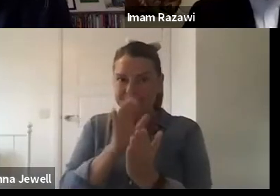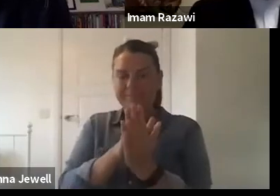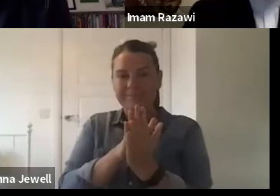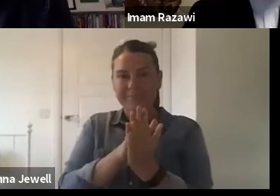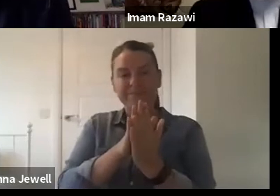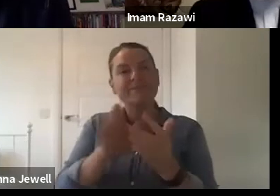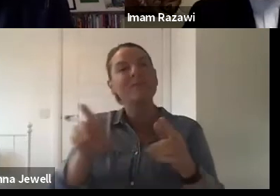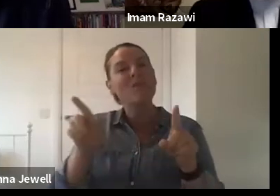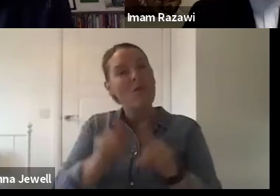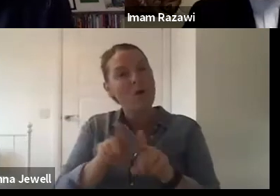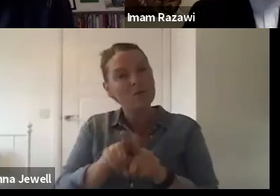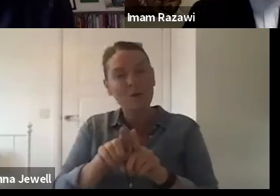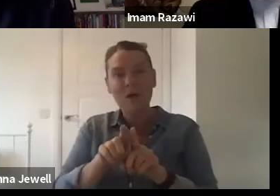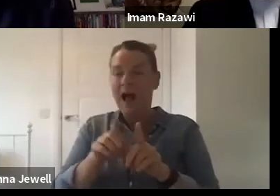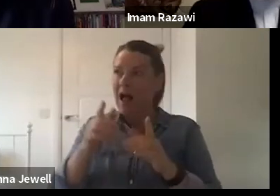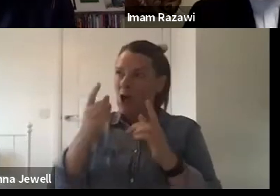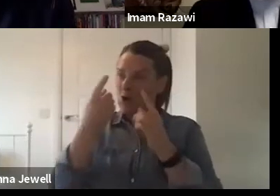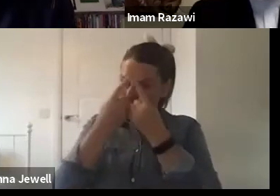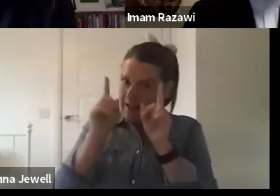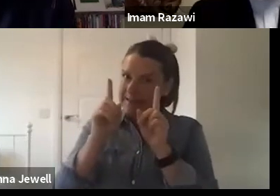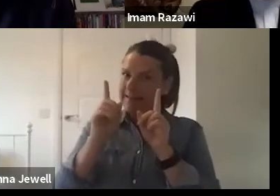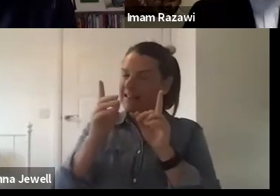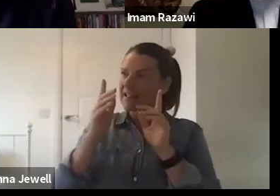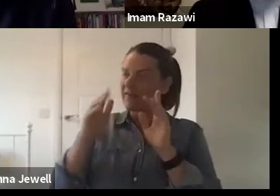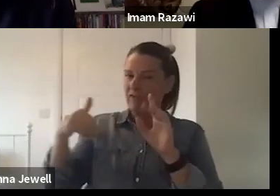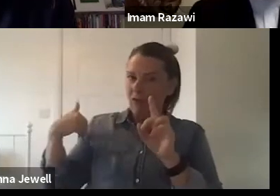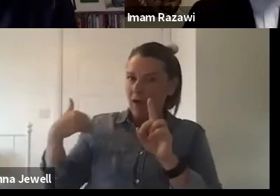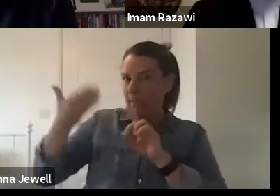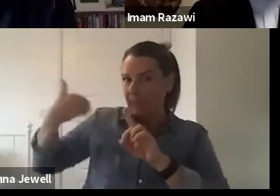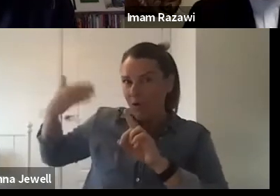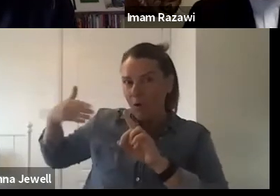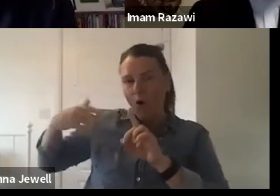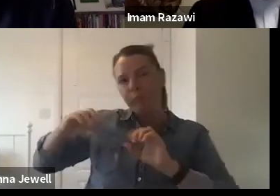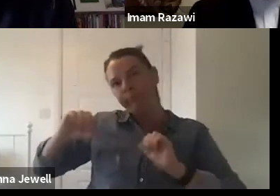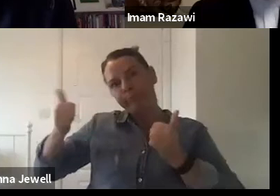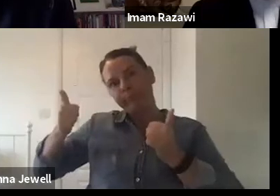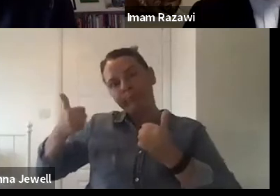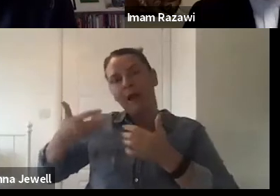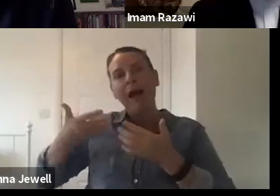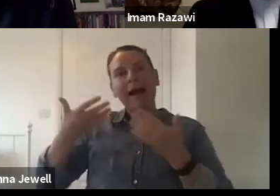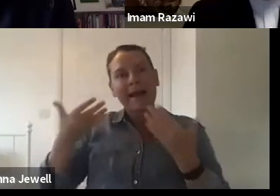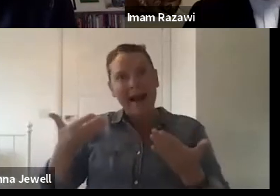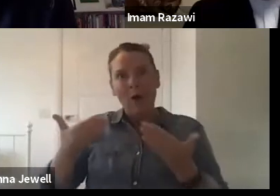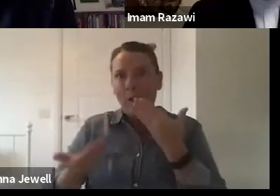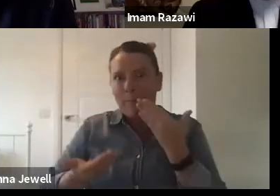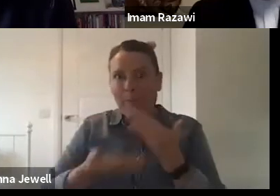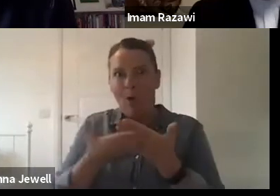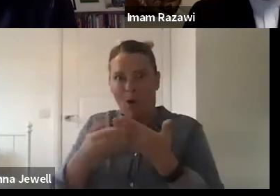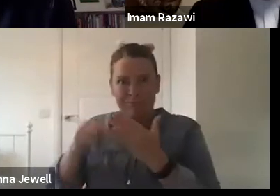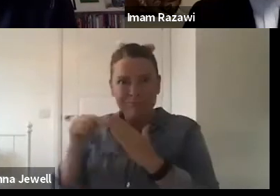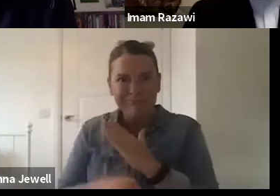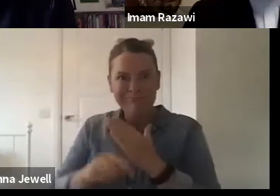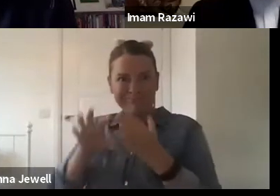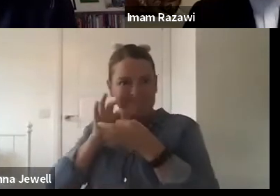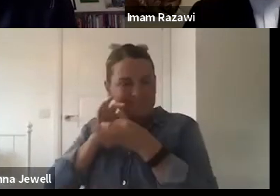think in in all cities, in other universities as well, we're seeing much more working beyond our own institution. mean,